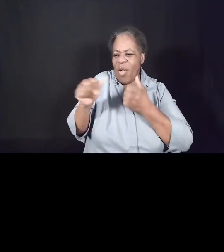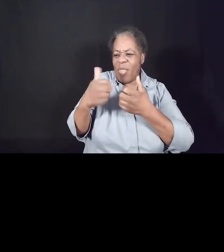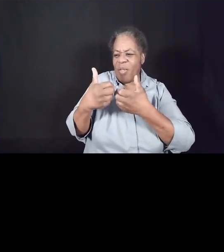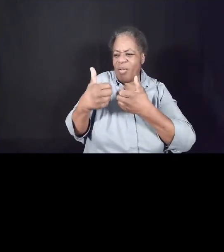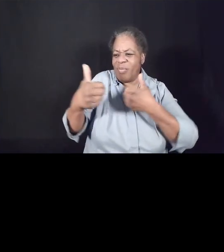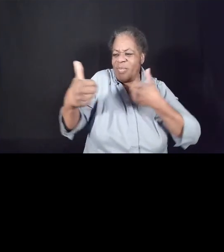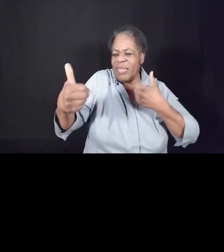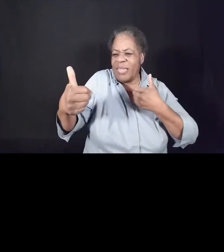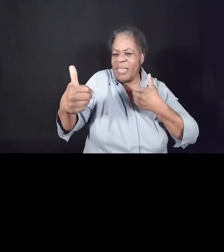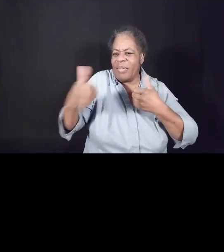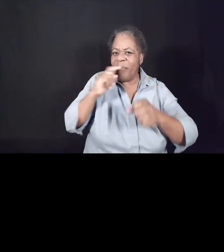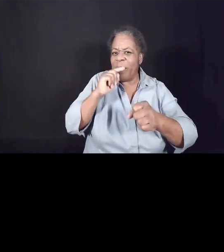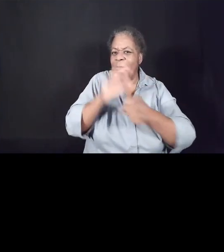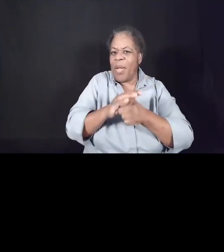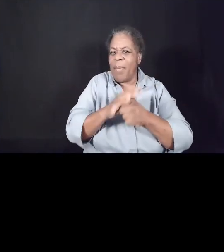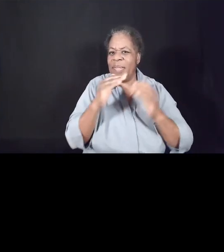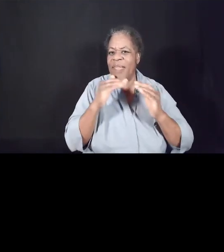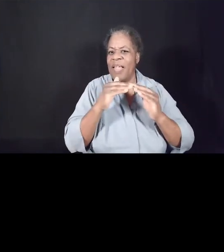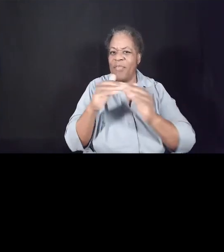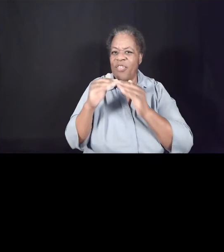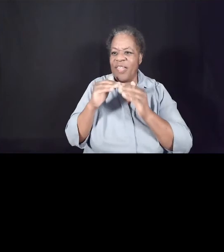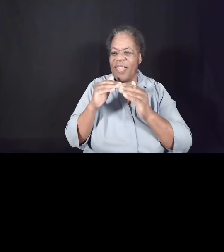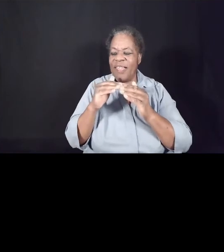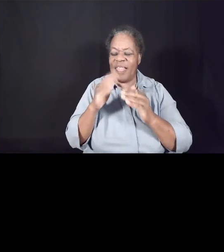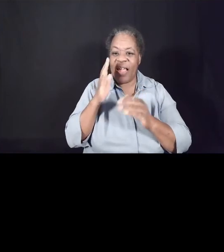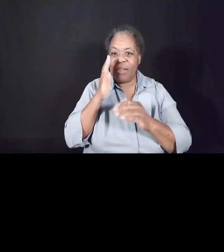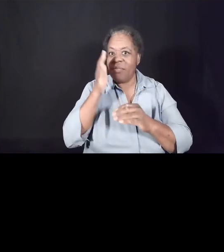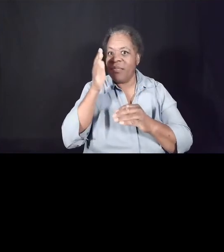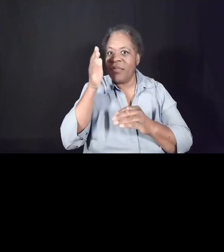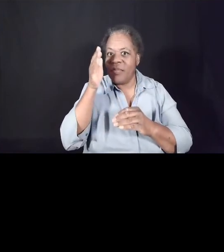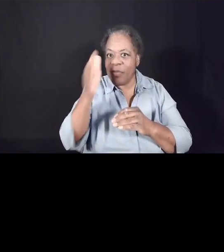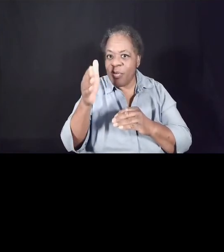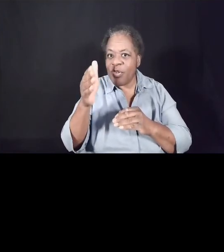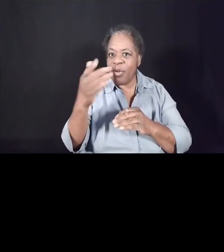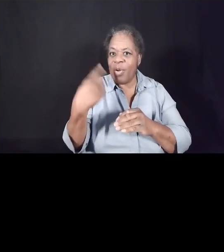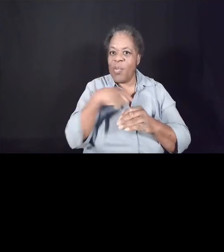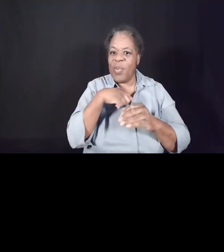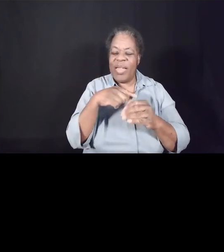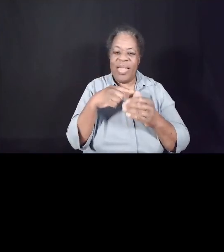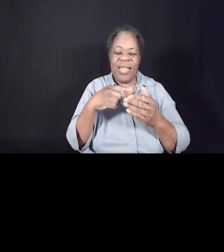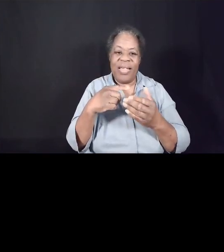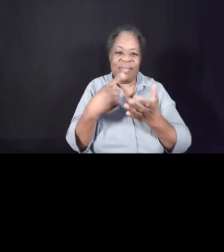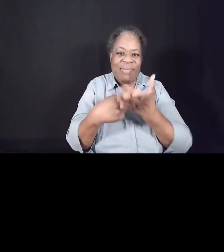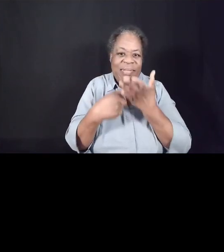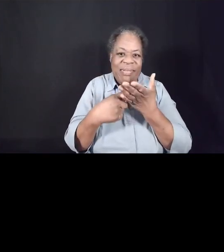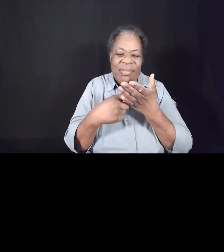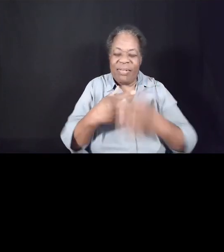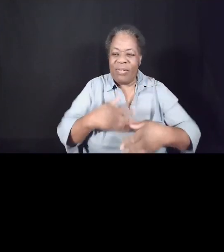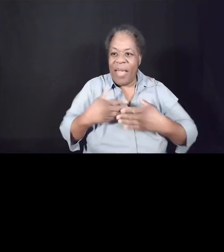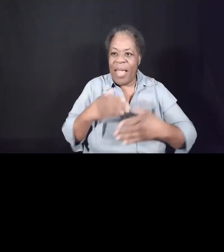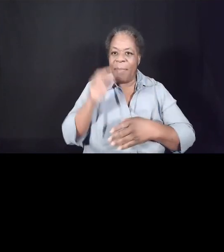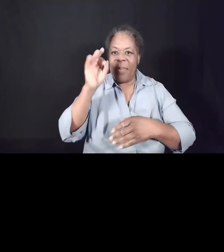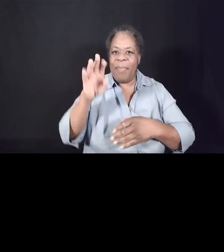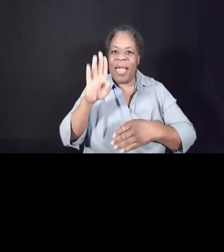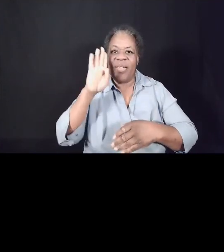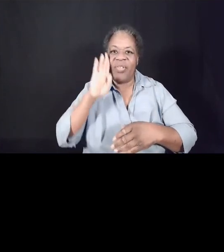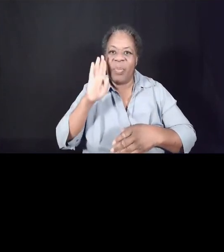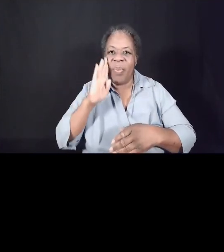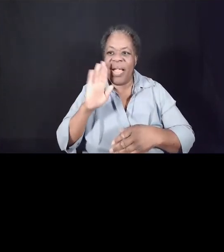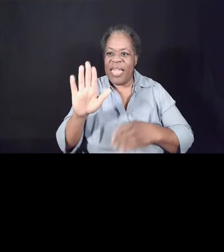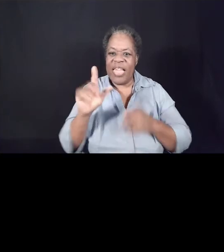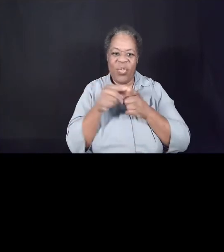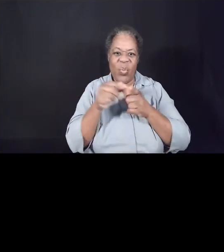that Sunday we talk about, I'm so glad that, Pastor Brian, your words, that God's